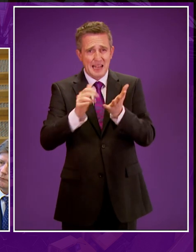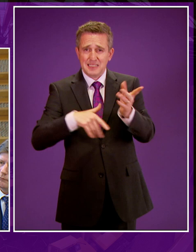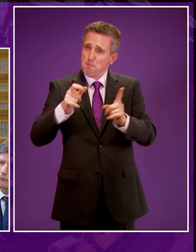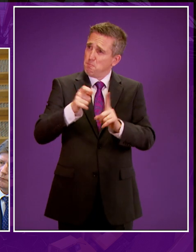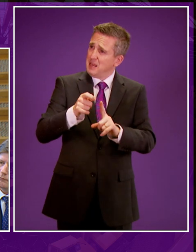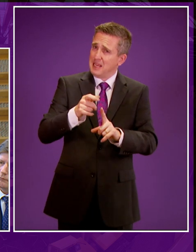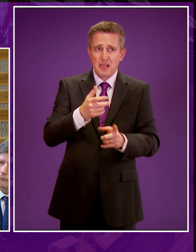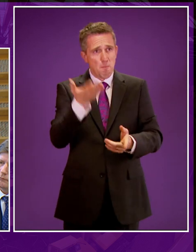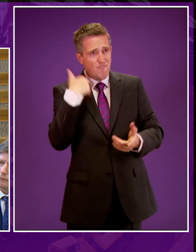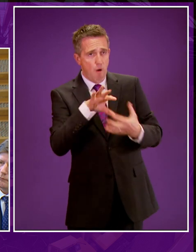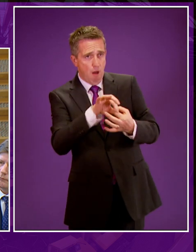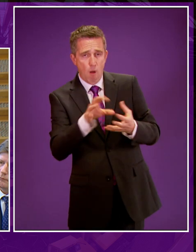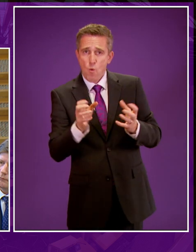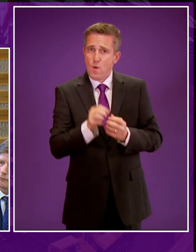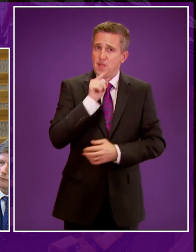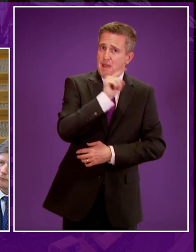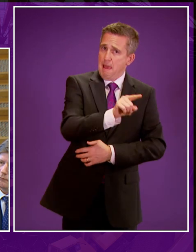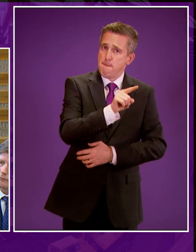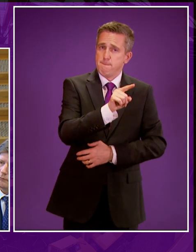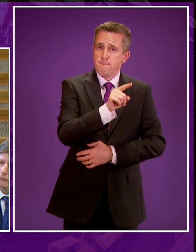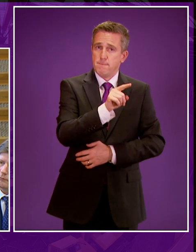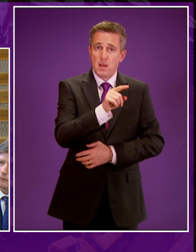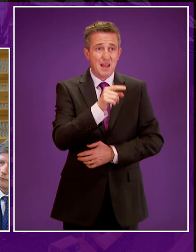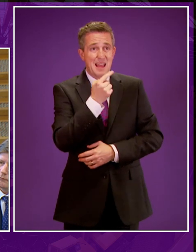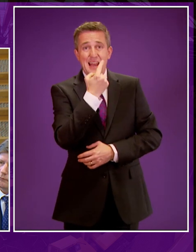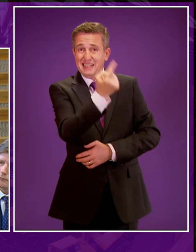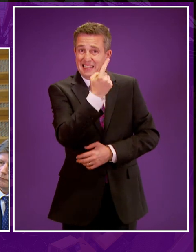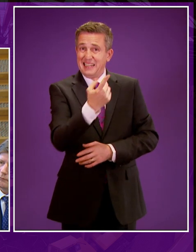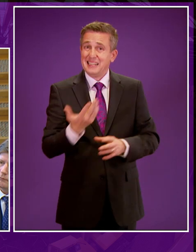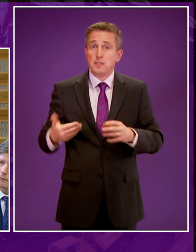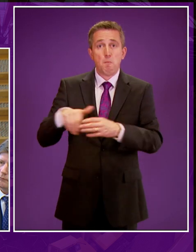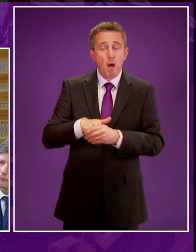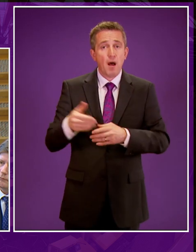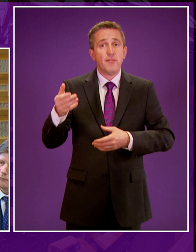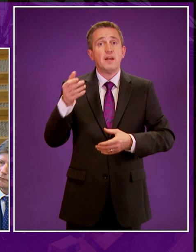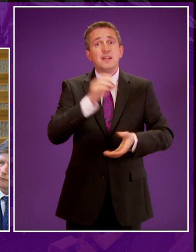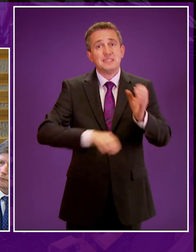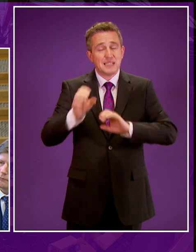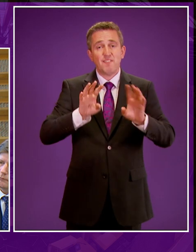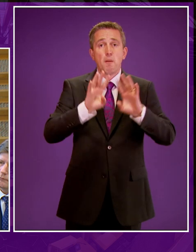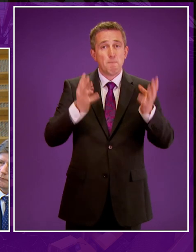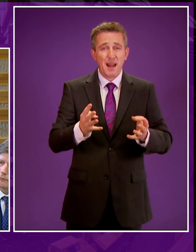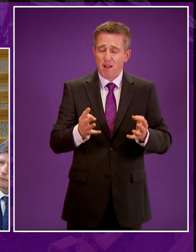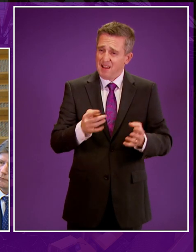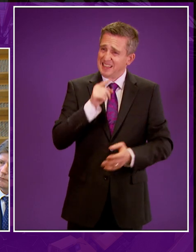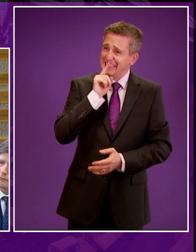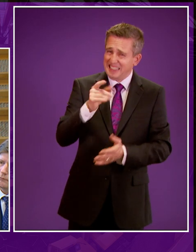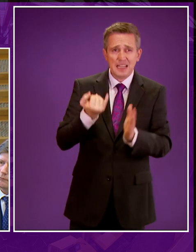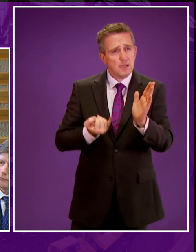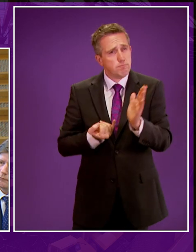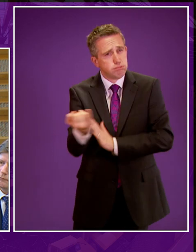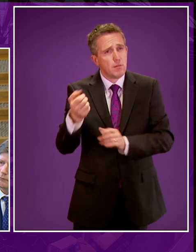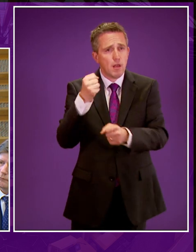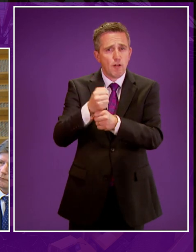SNP in the past as an energy engineering expert, and a member of that expert scientific panel has slammed the government's